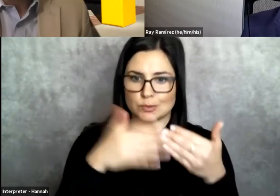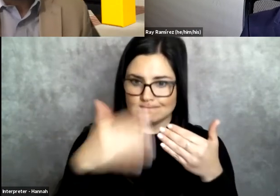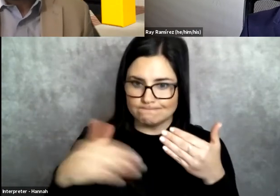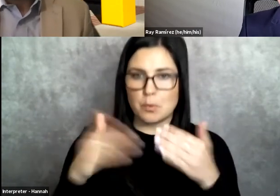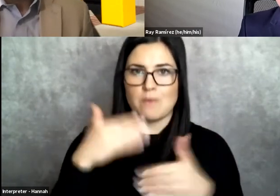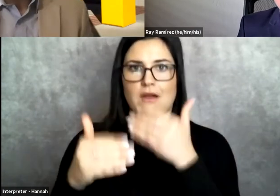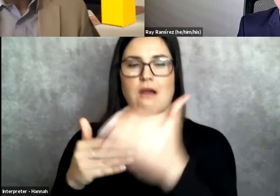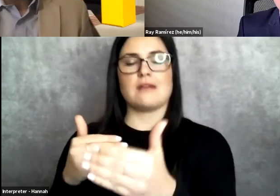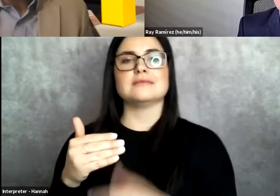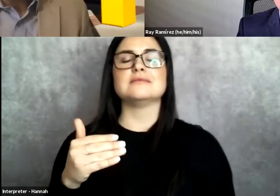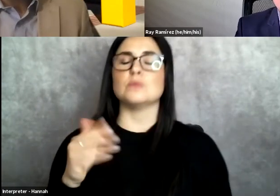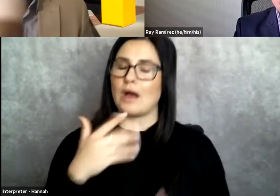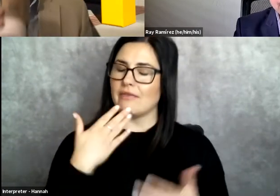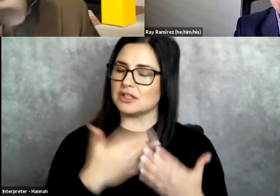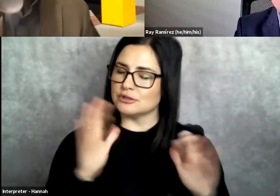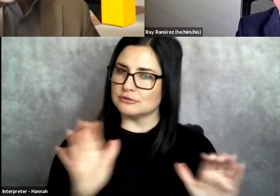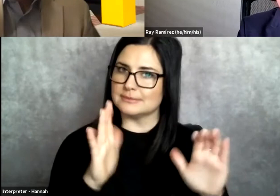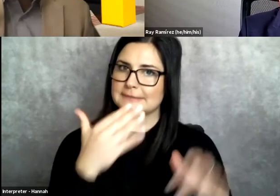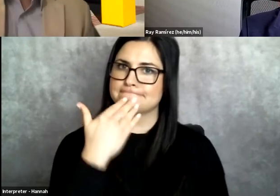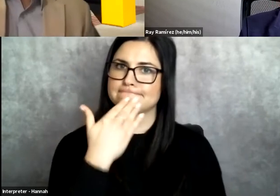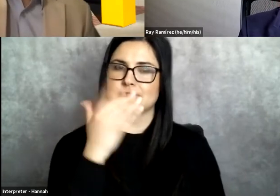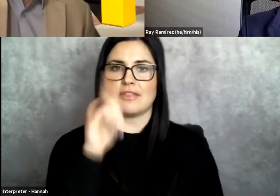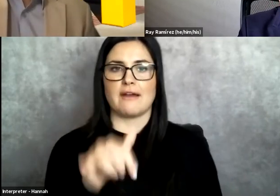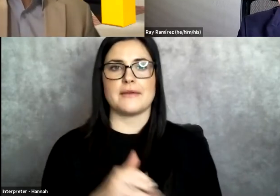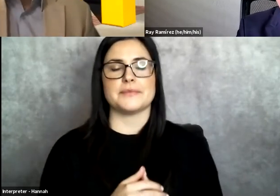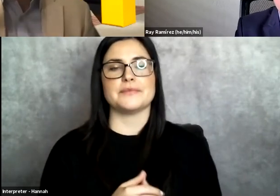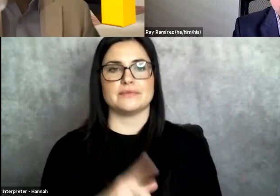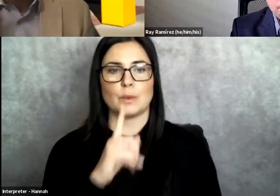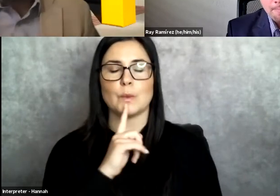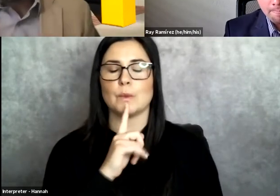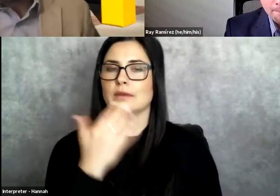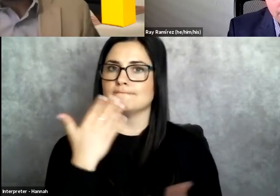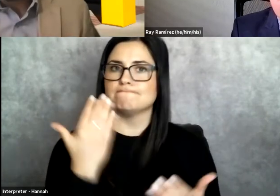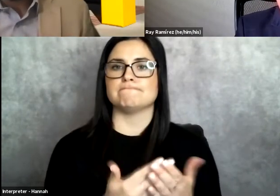wonderful way to uplift our community. So again, thank you for that. That was very, very thoughtful.